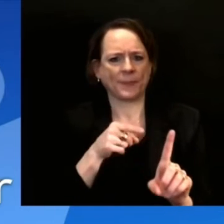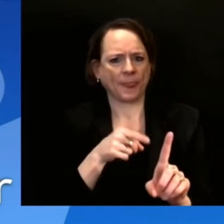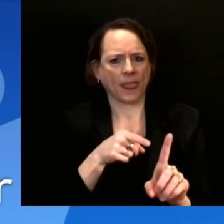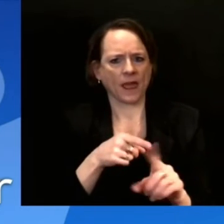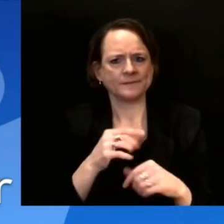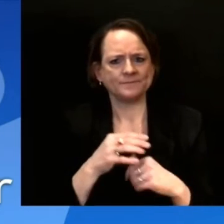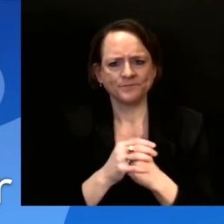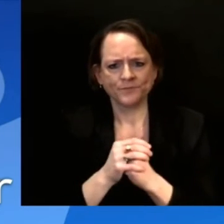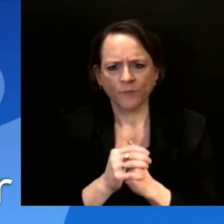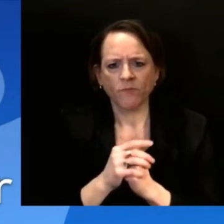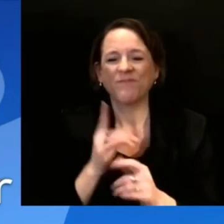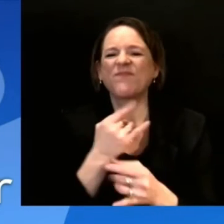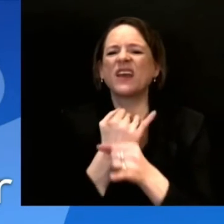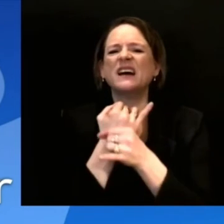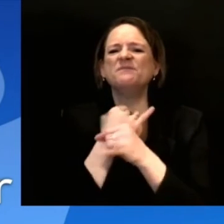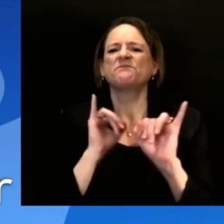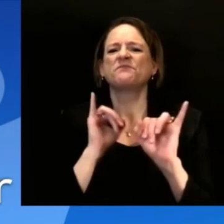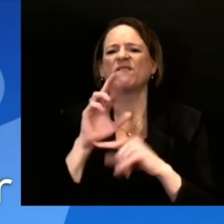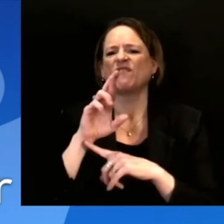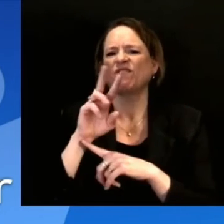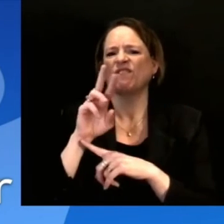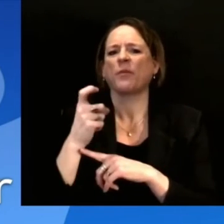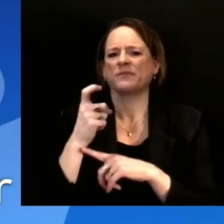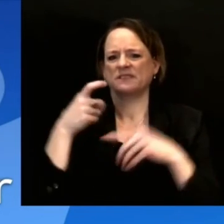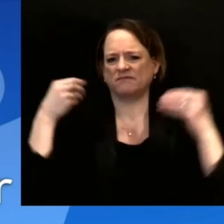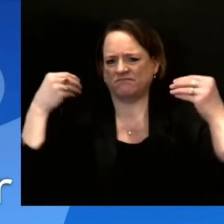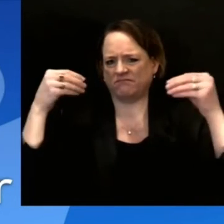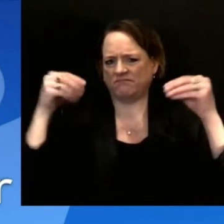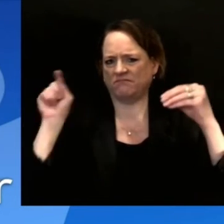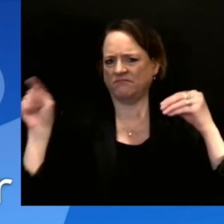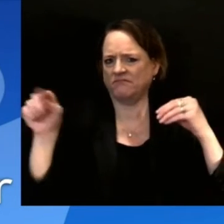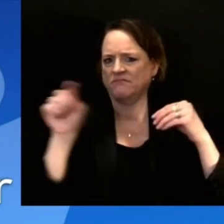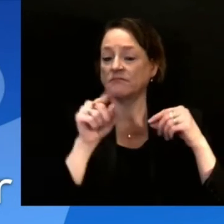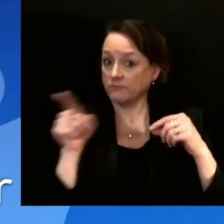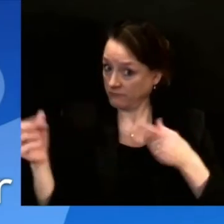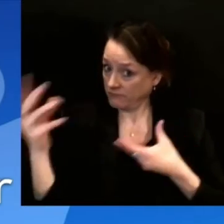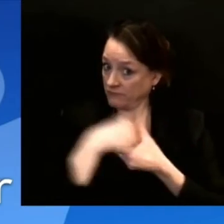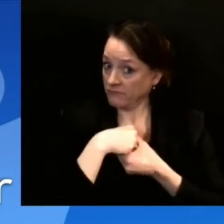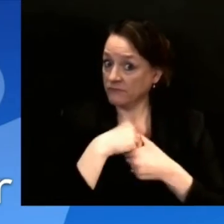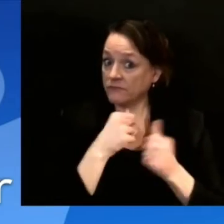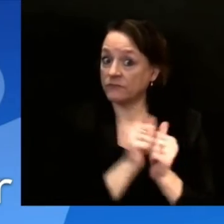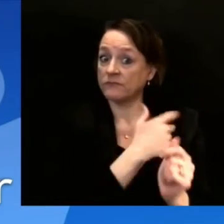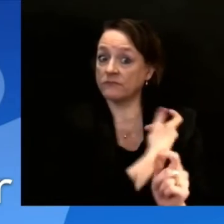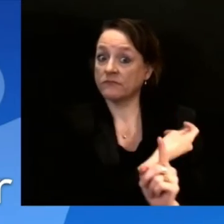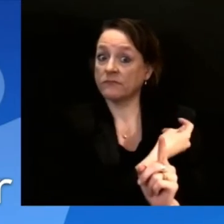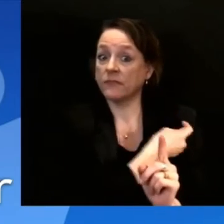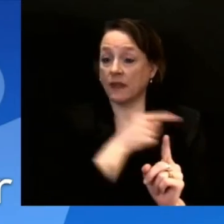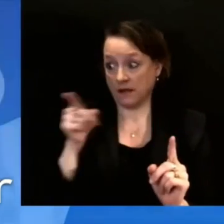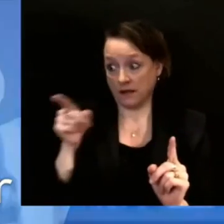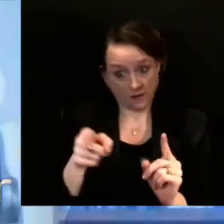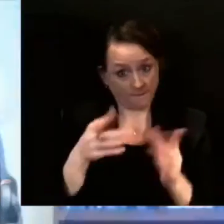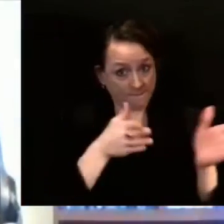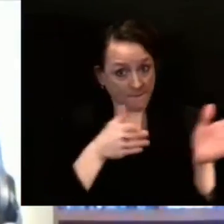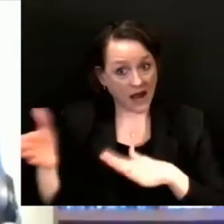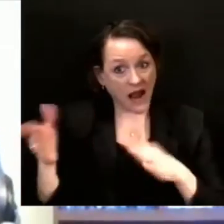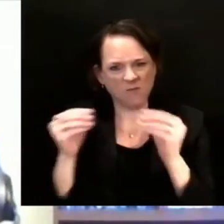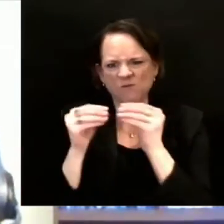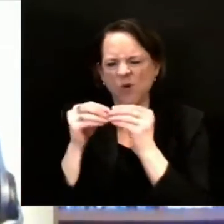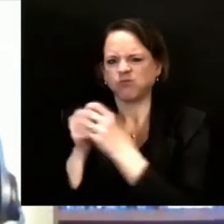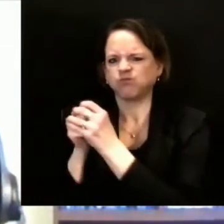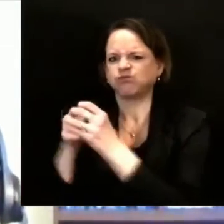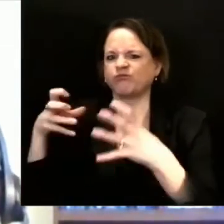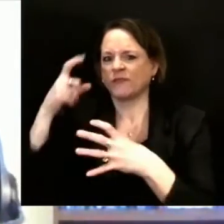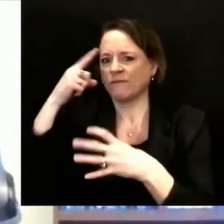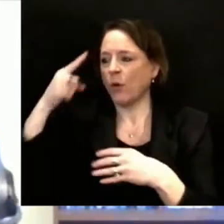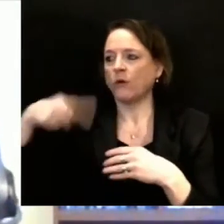And are there any plans to expand their role? I know Dr. Schauer's worked a lot with the pharmacies. So